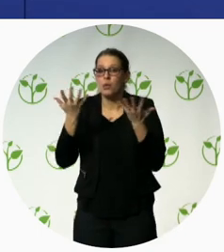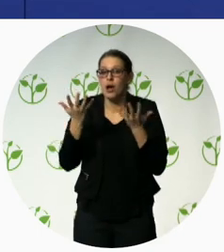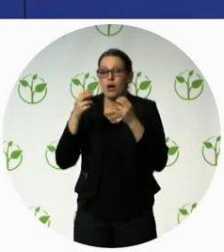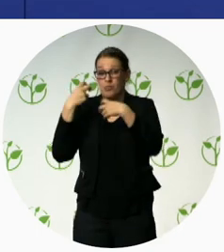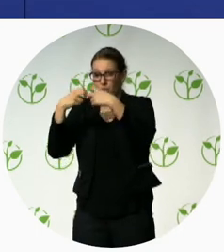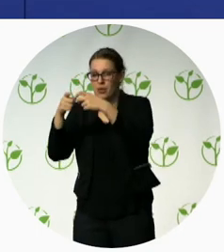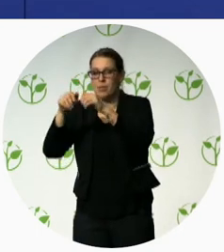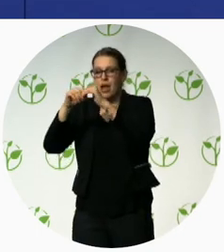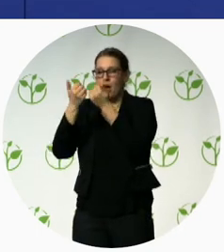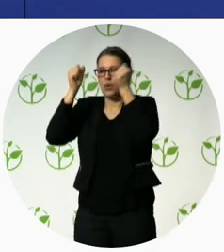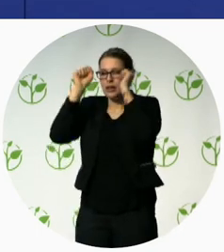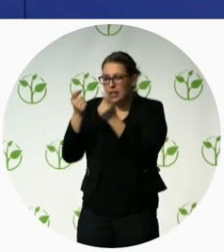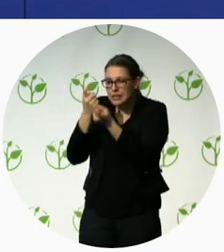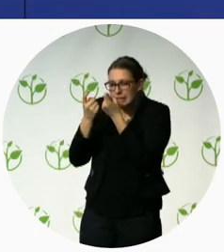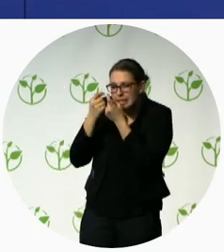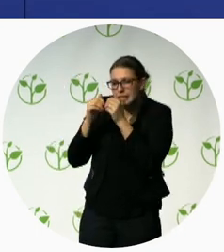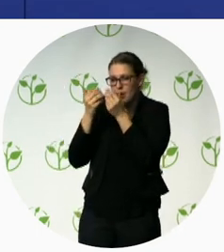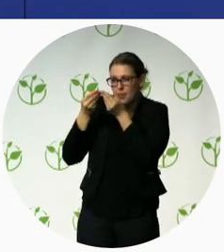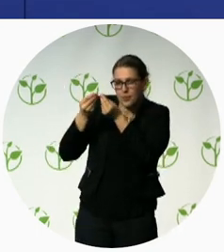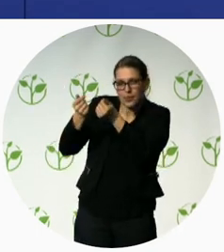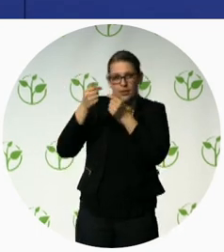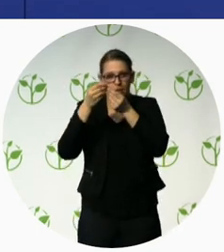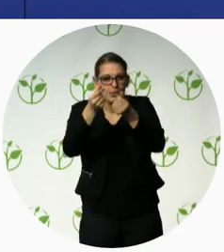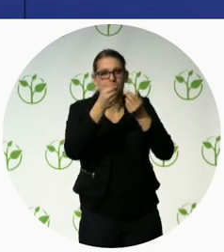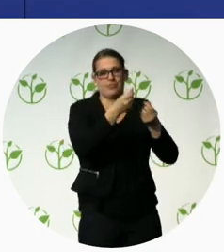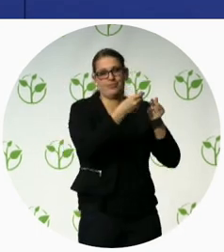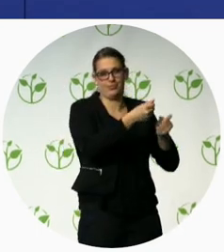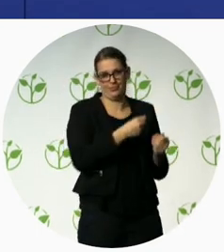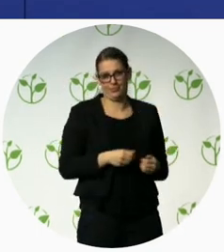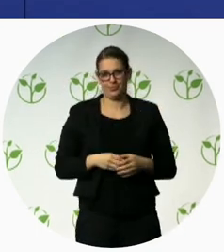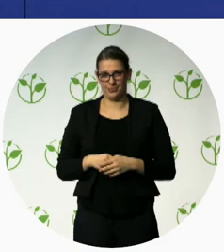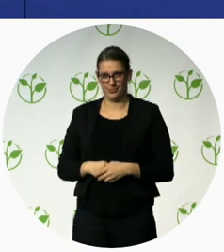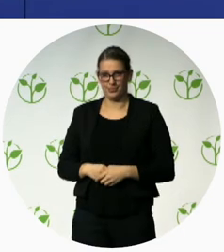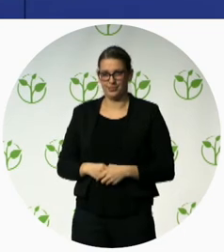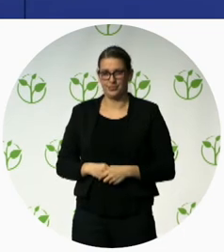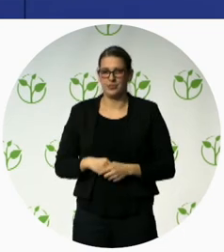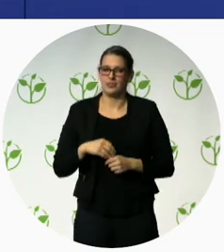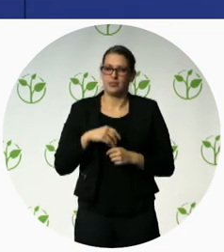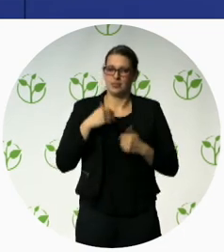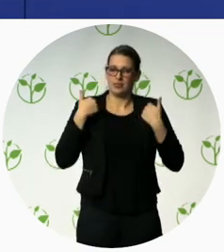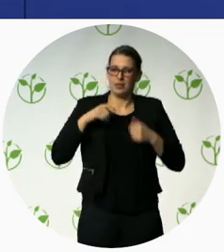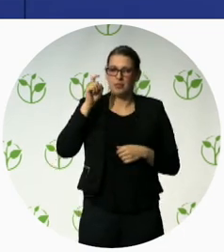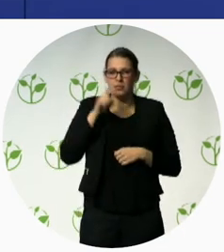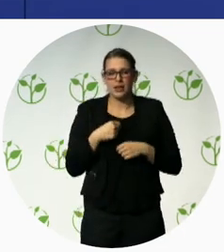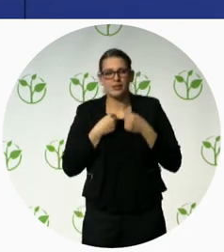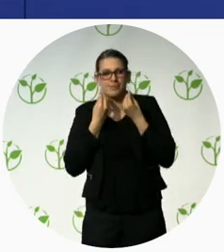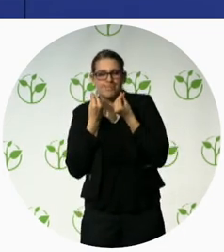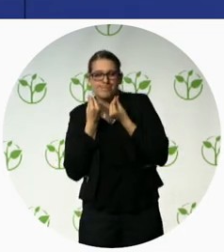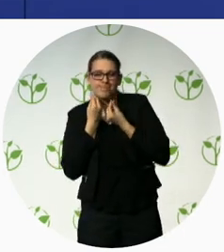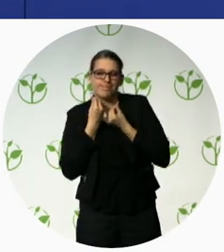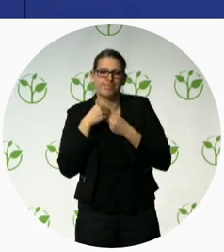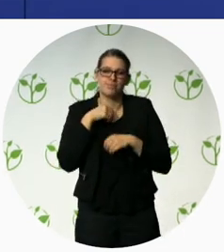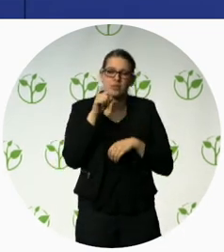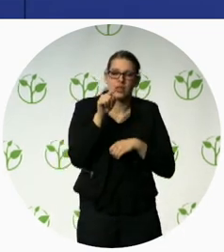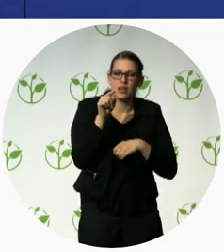Because I feel if as care providers, if as leaders in the disability space, we let challenges